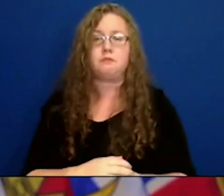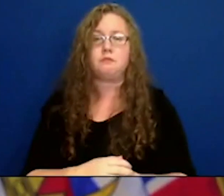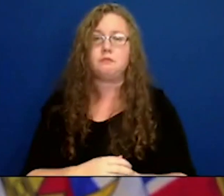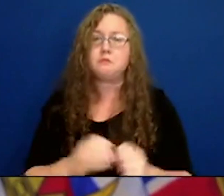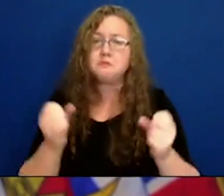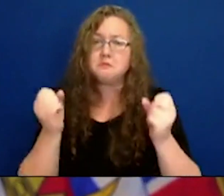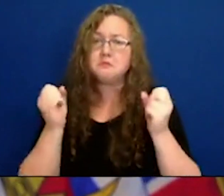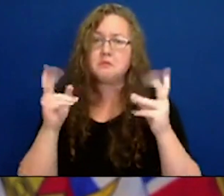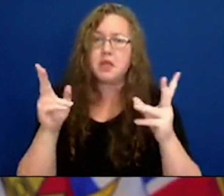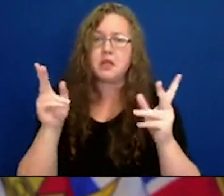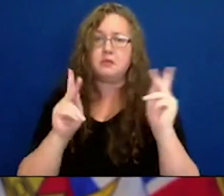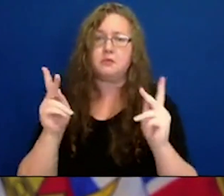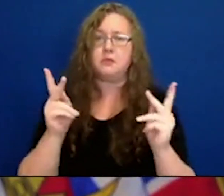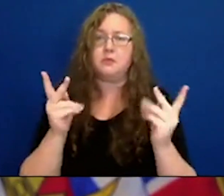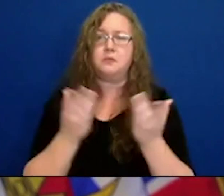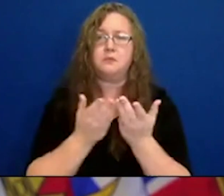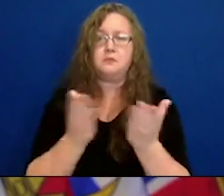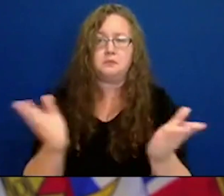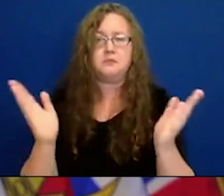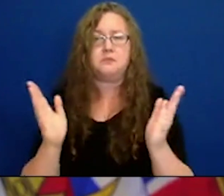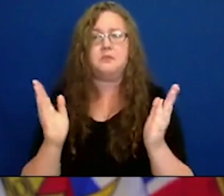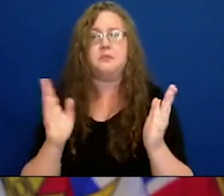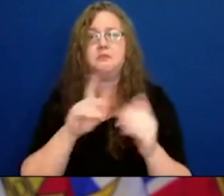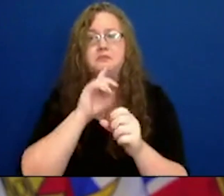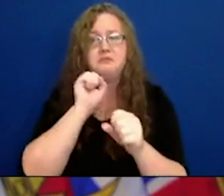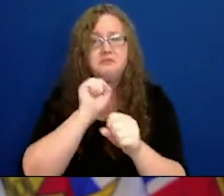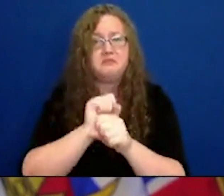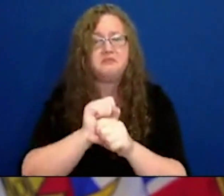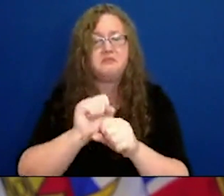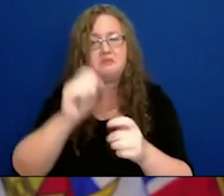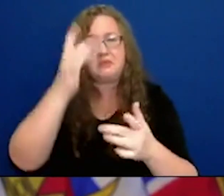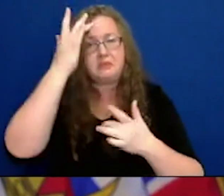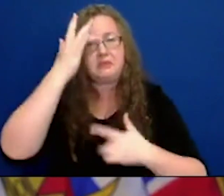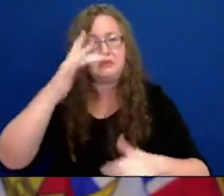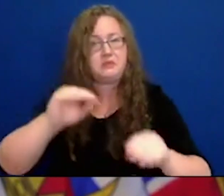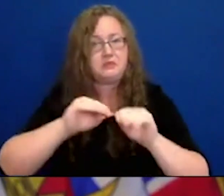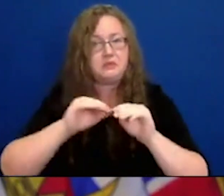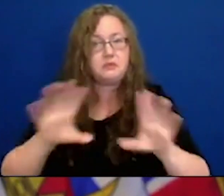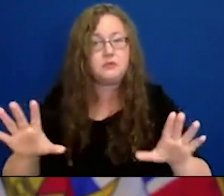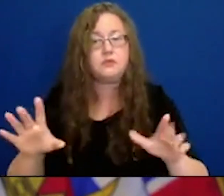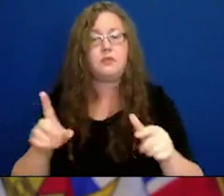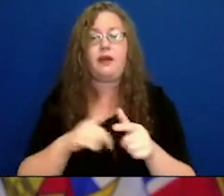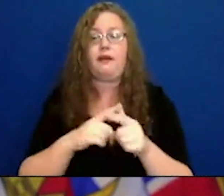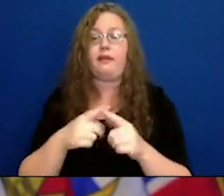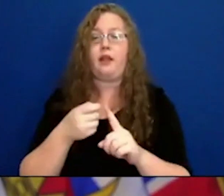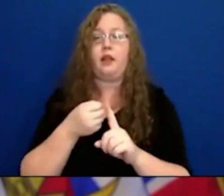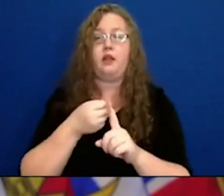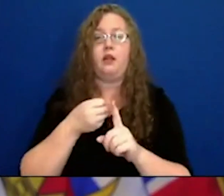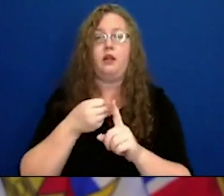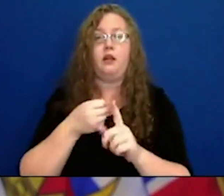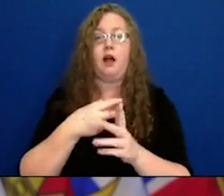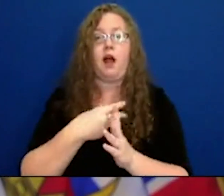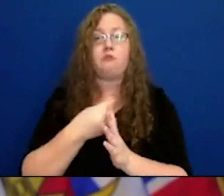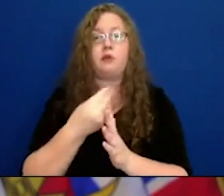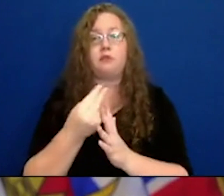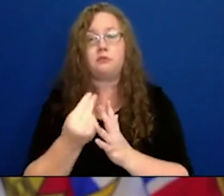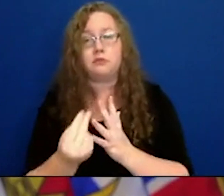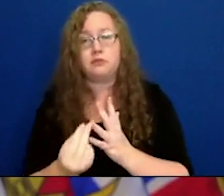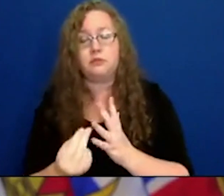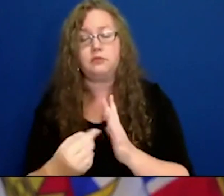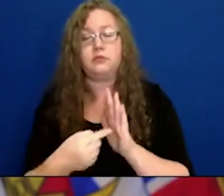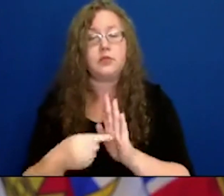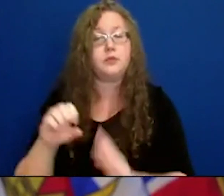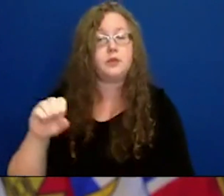of people in the dozens. And then subsequent transmission on from that is the spin